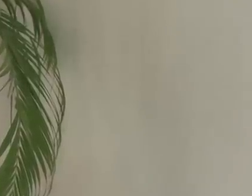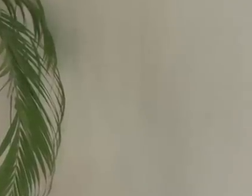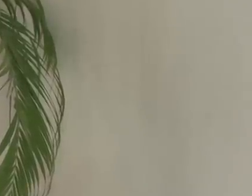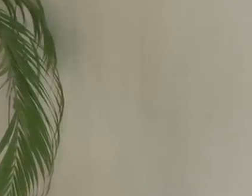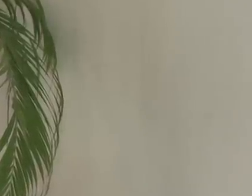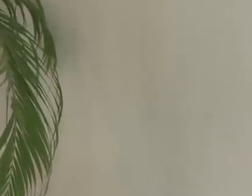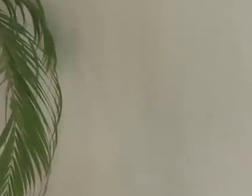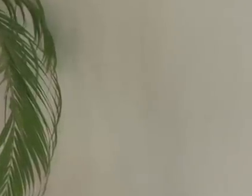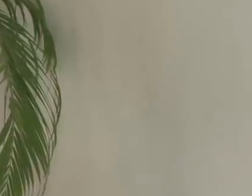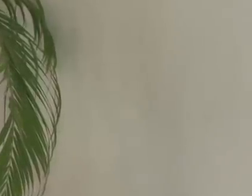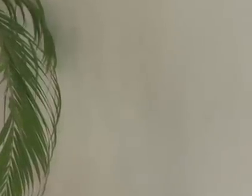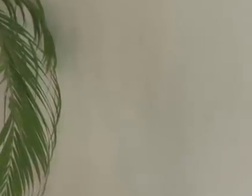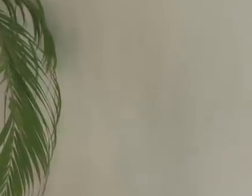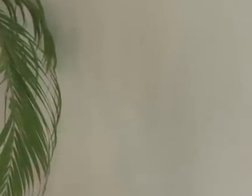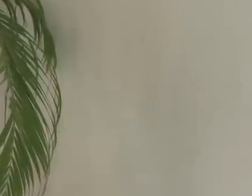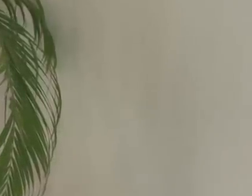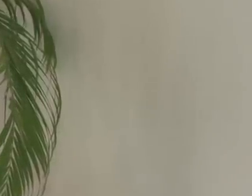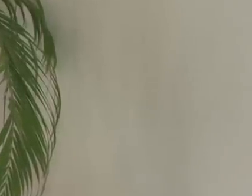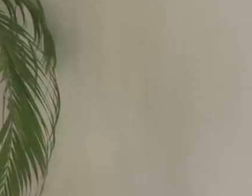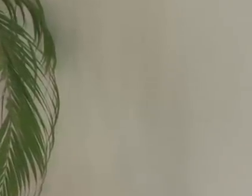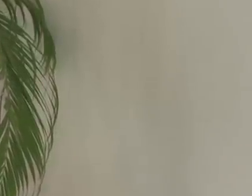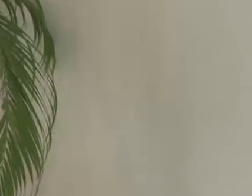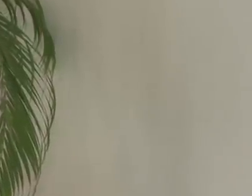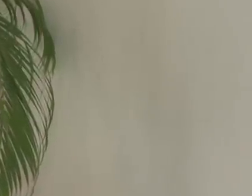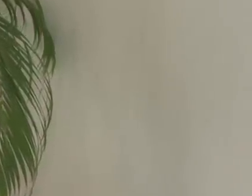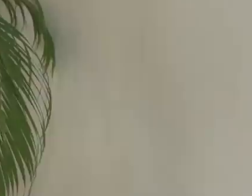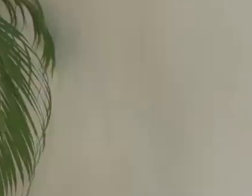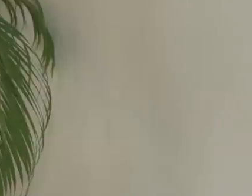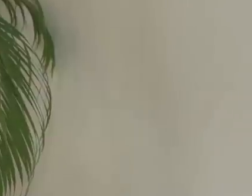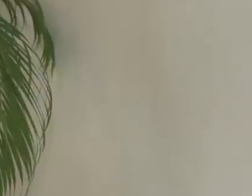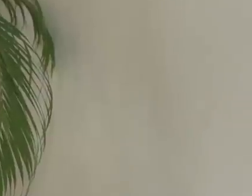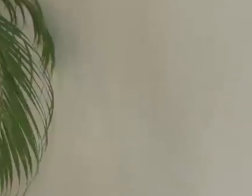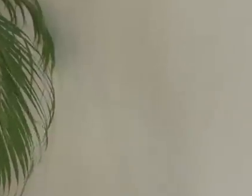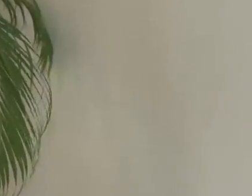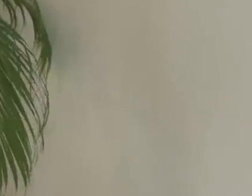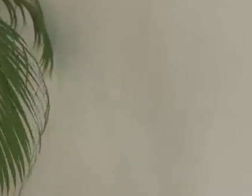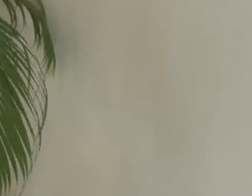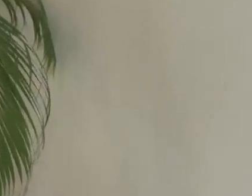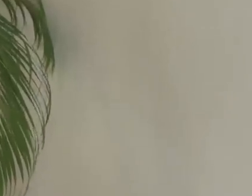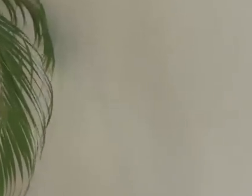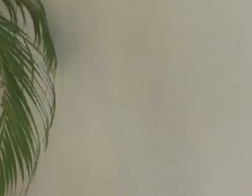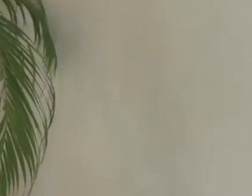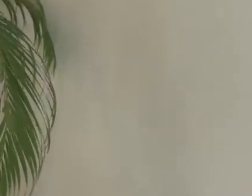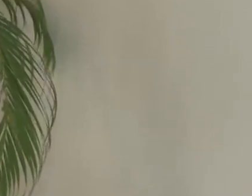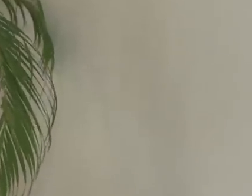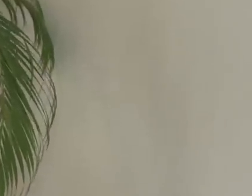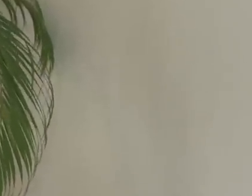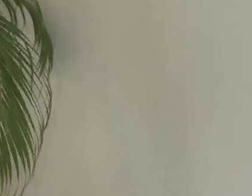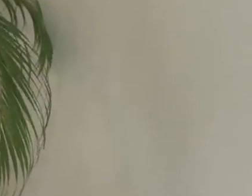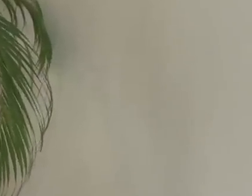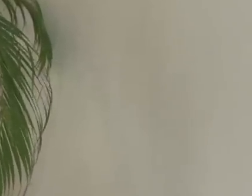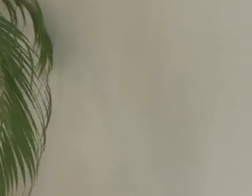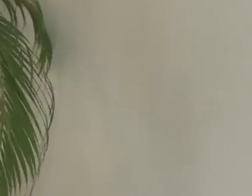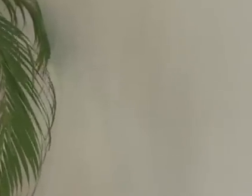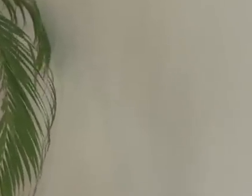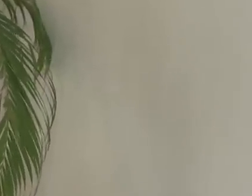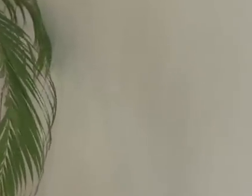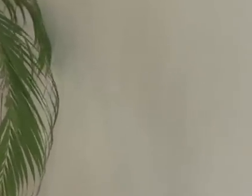monitor that progress, make sure we're doing it correctly. And, you we actually have UE members with